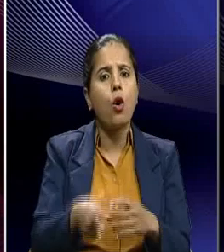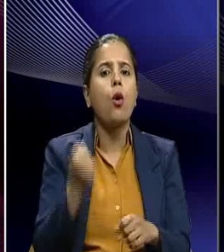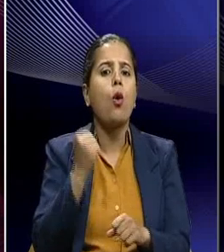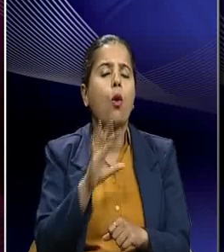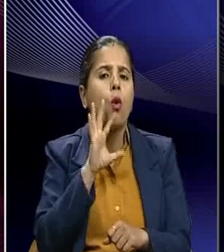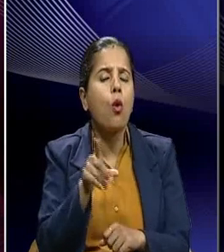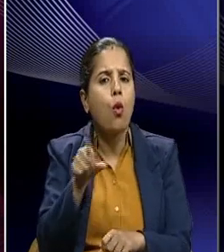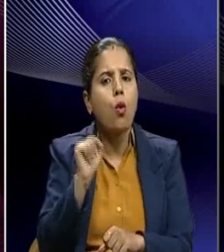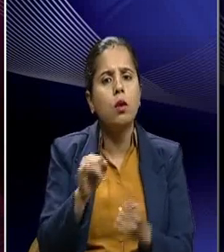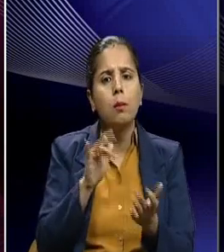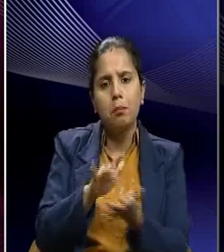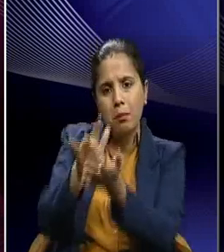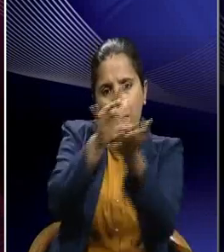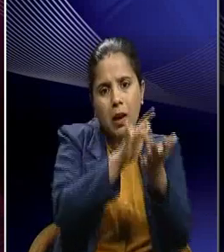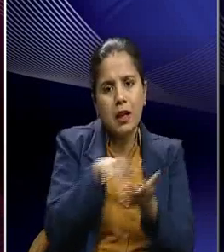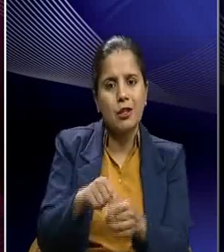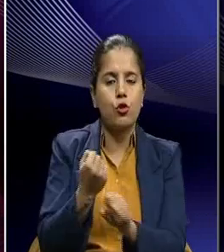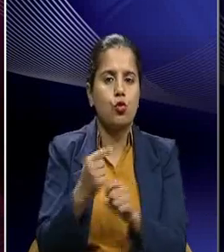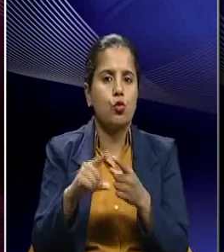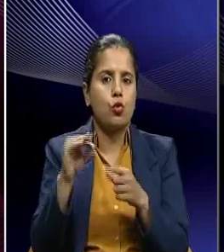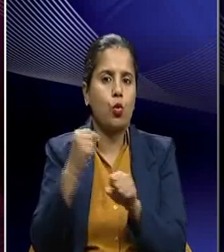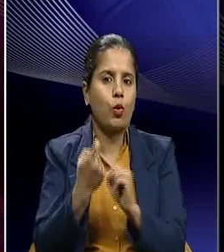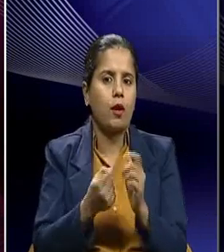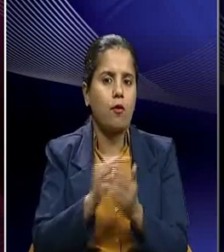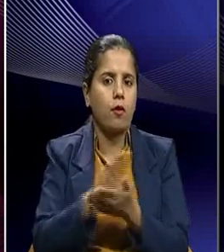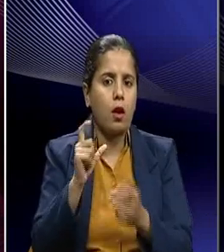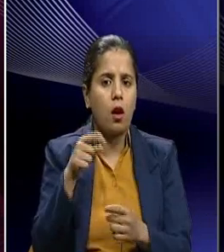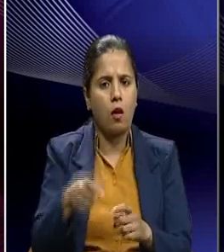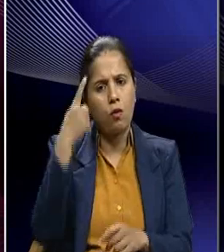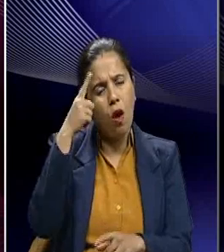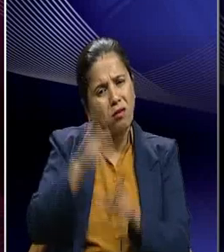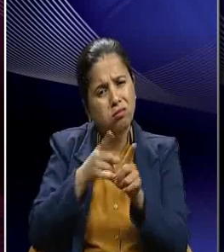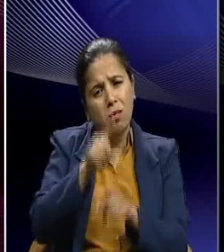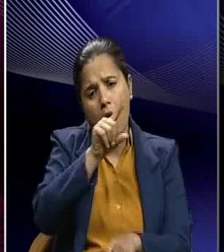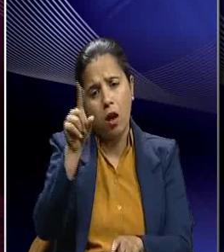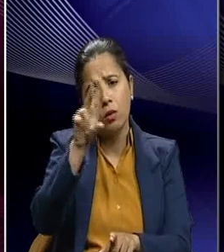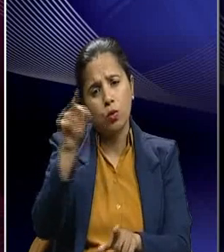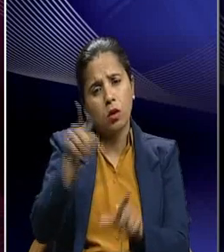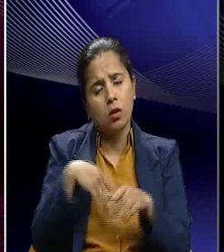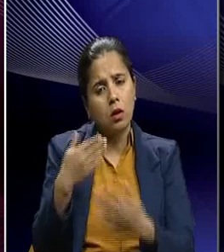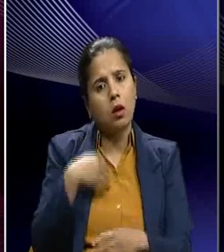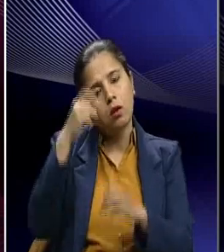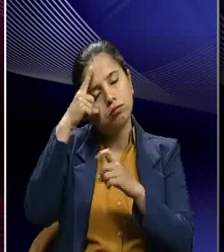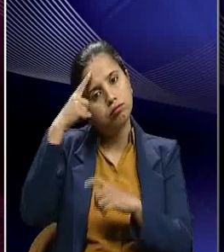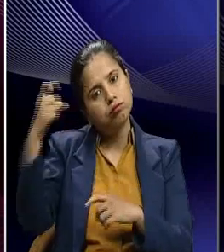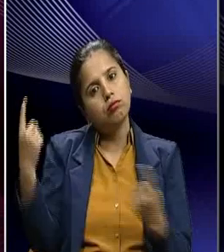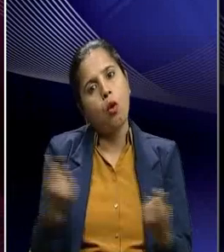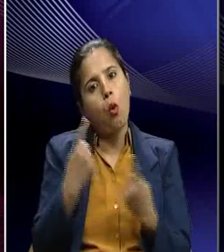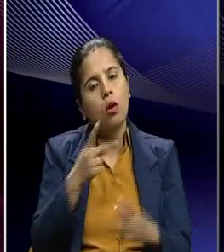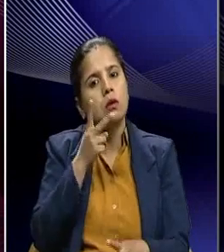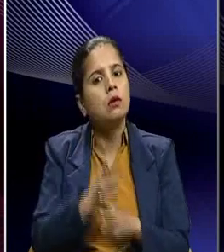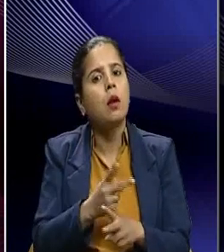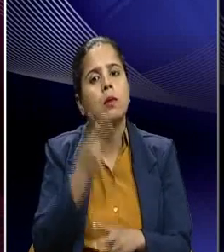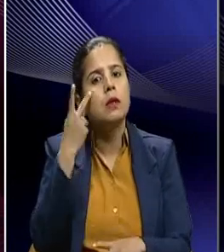political and the economic unification of India which remained a dream for centuries was consummated by the policy of integration